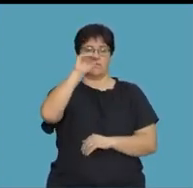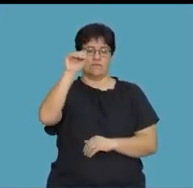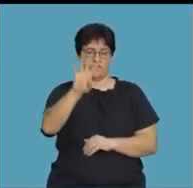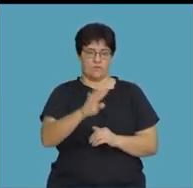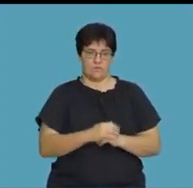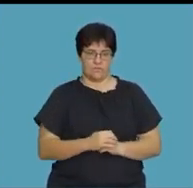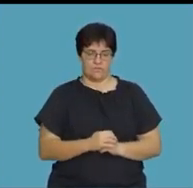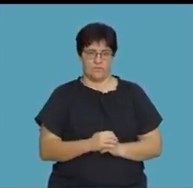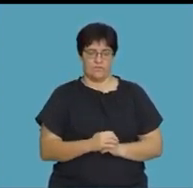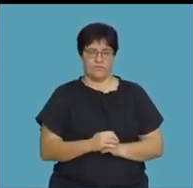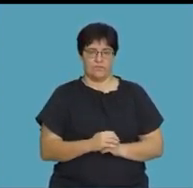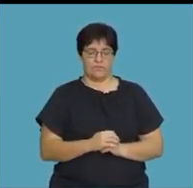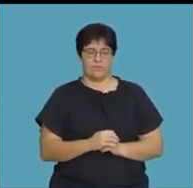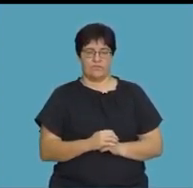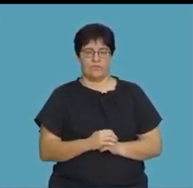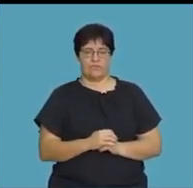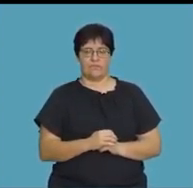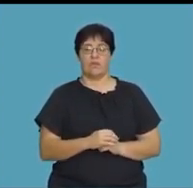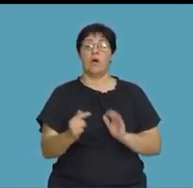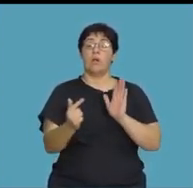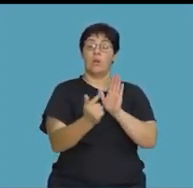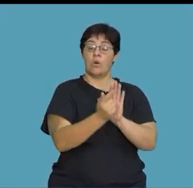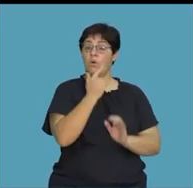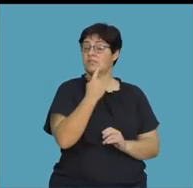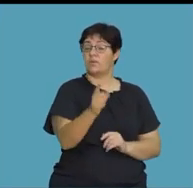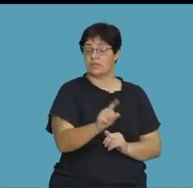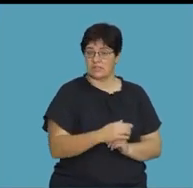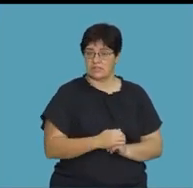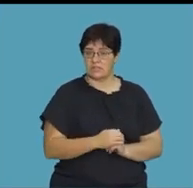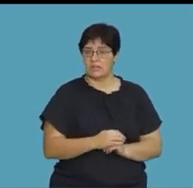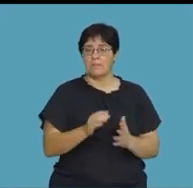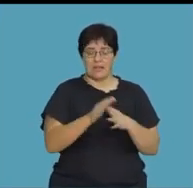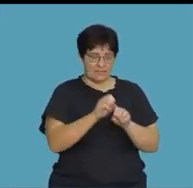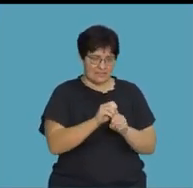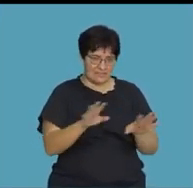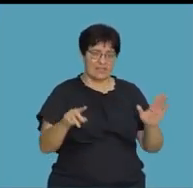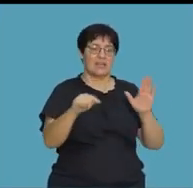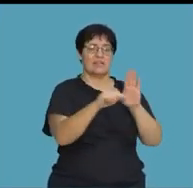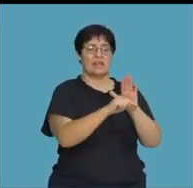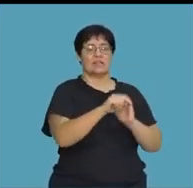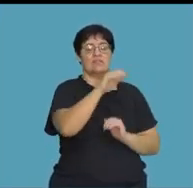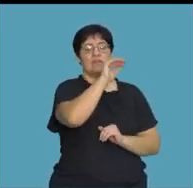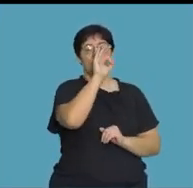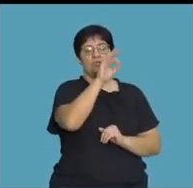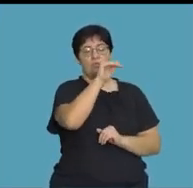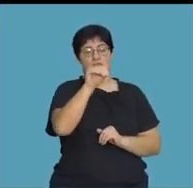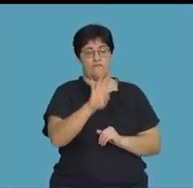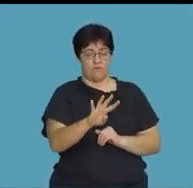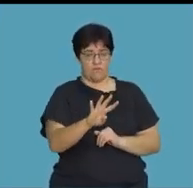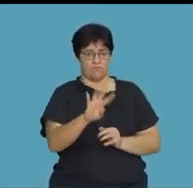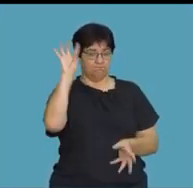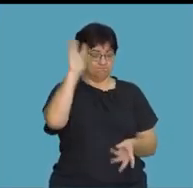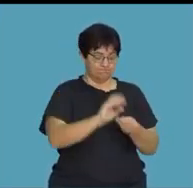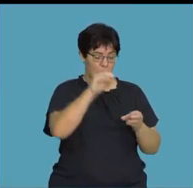raised to negative 3 over 4. Remember, the law says here, you distribute the negative 3